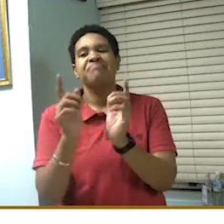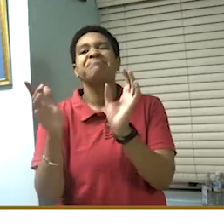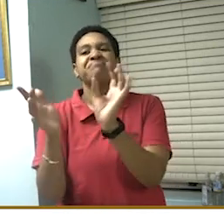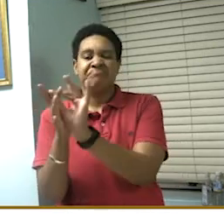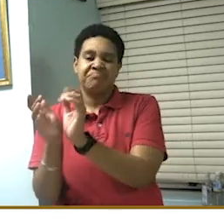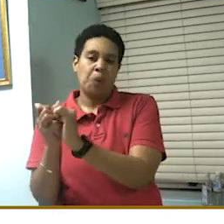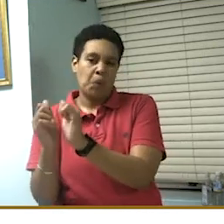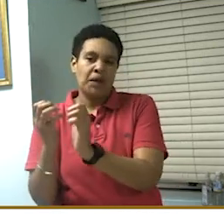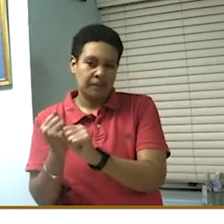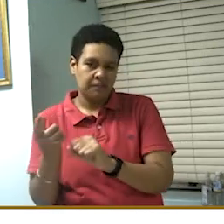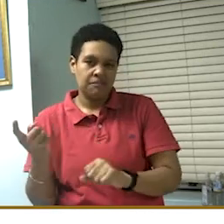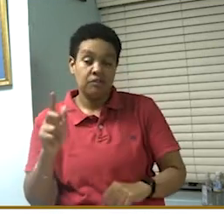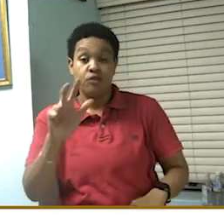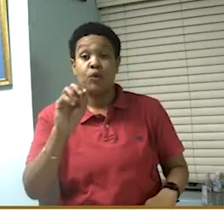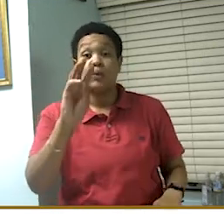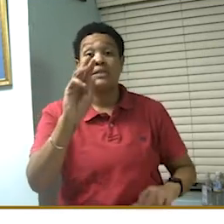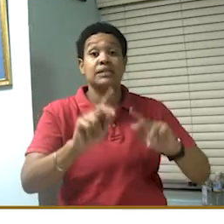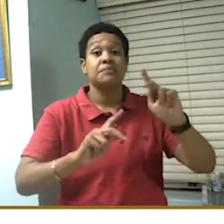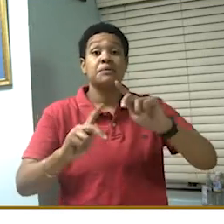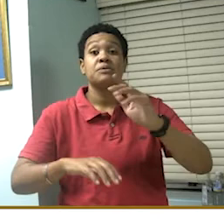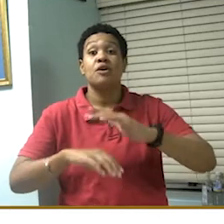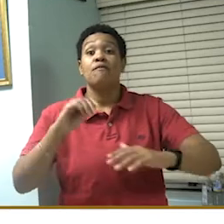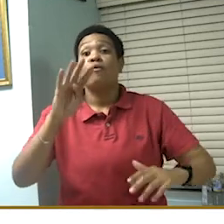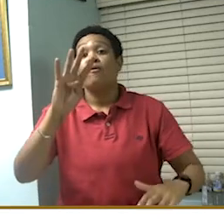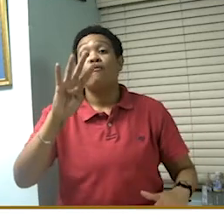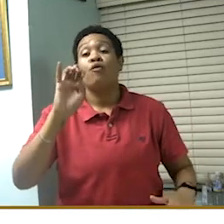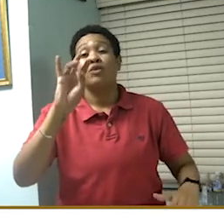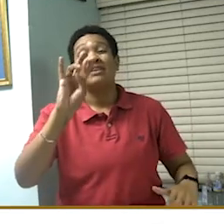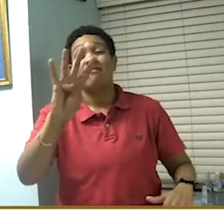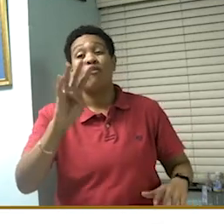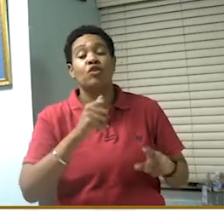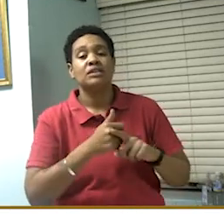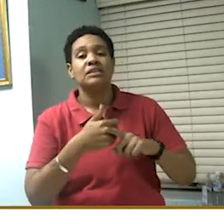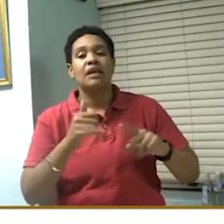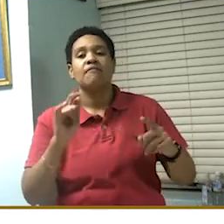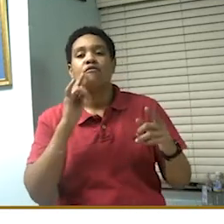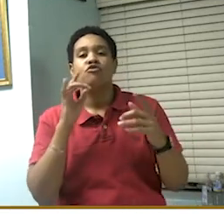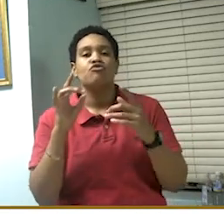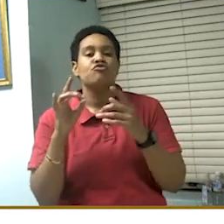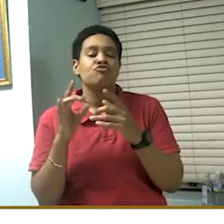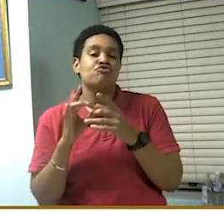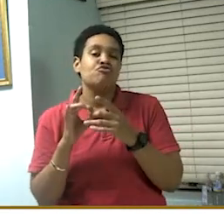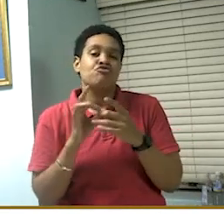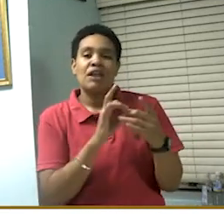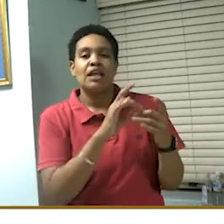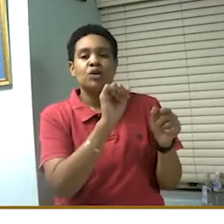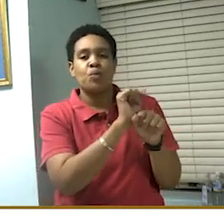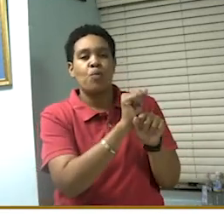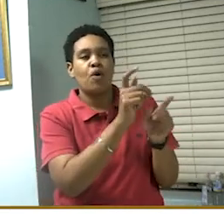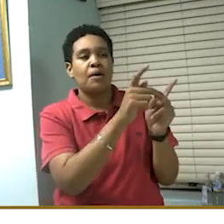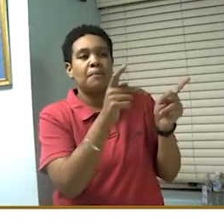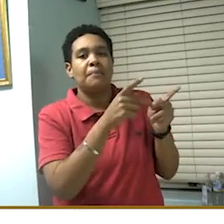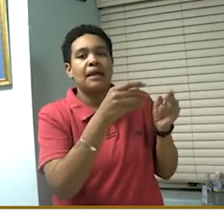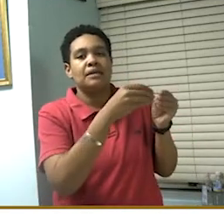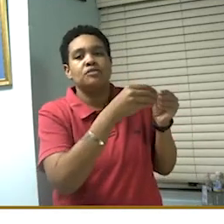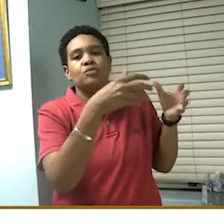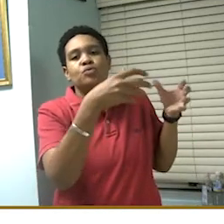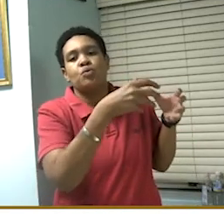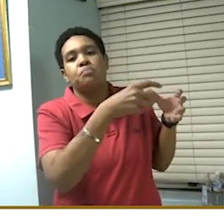306 persons out of the 474 are related to that workplace cluster.